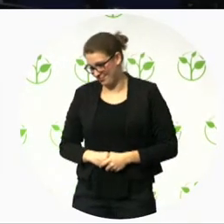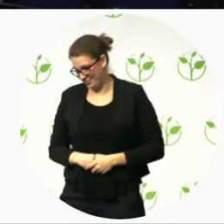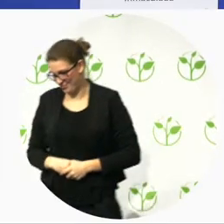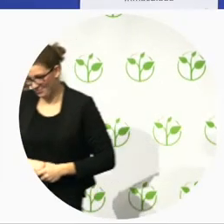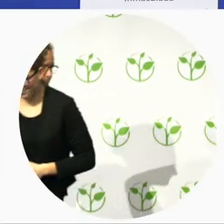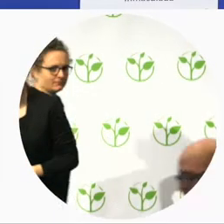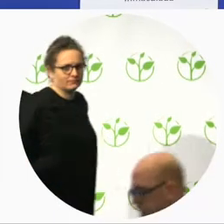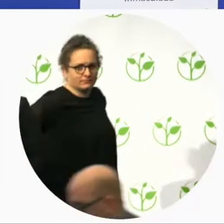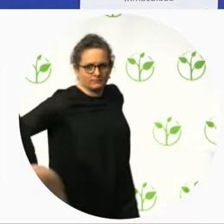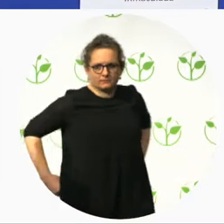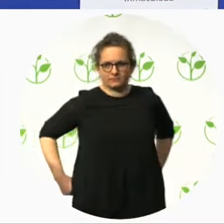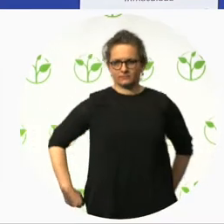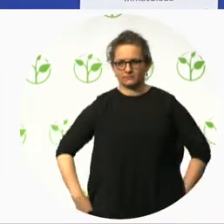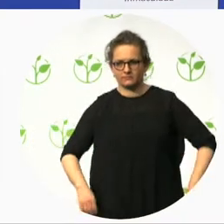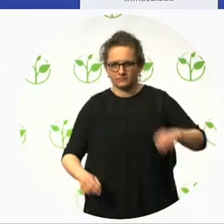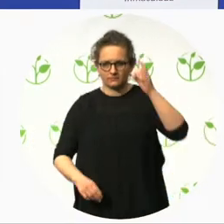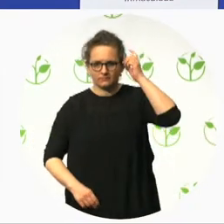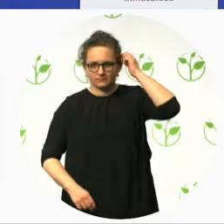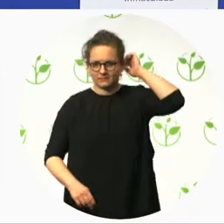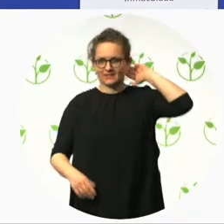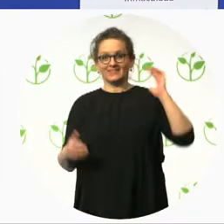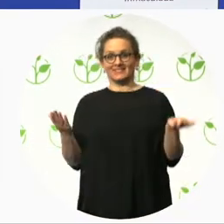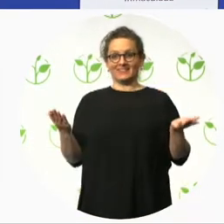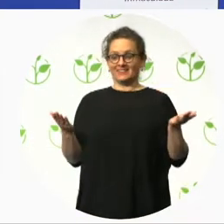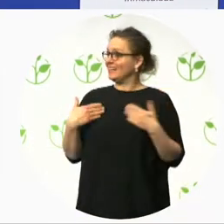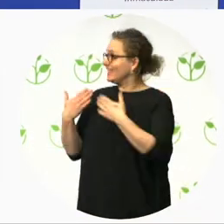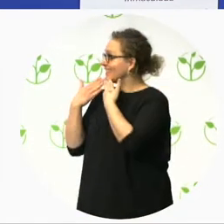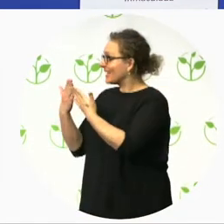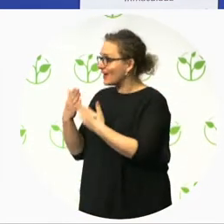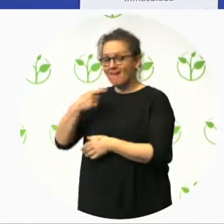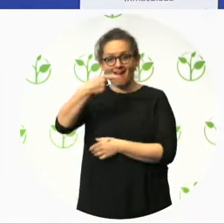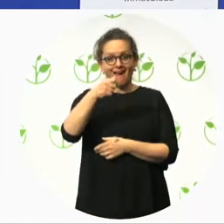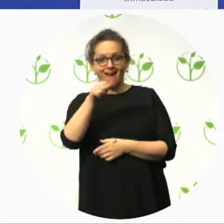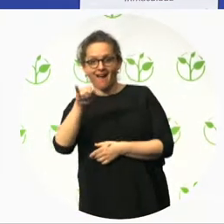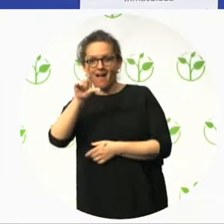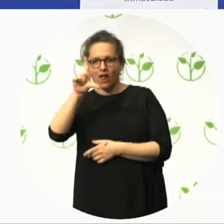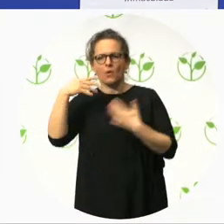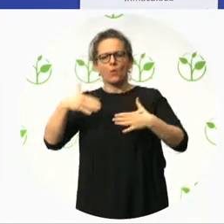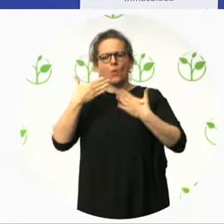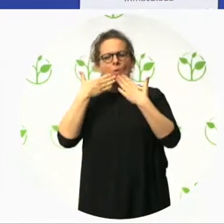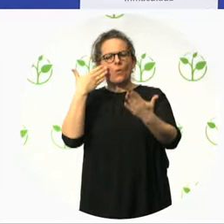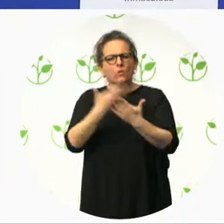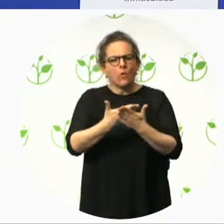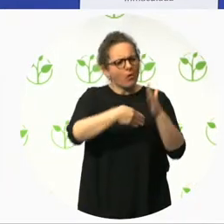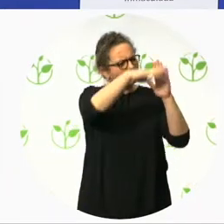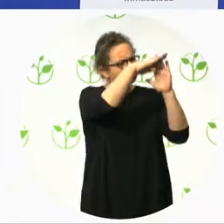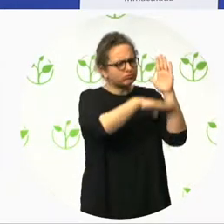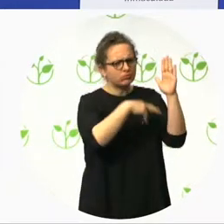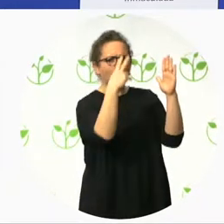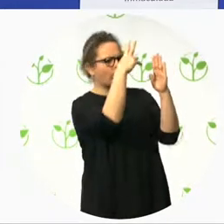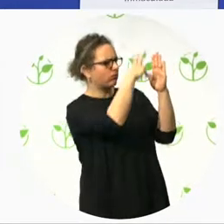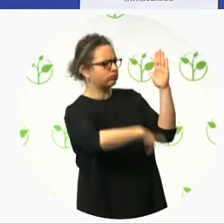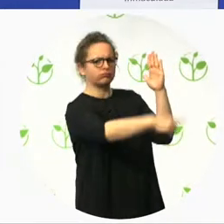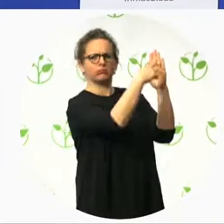Thank you very much, Gail. I think it's been really an excellent overview of what the Commission has been doing